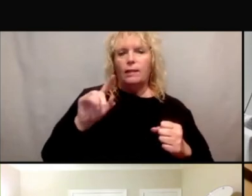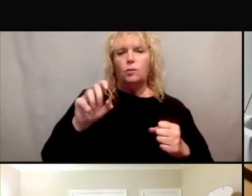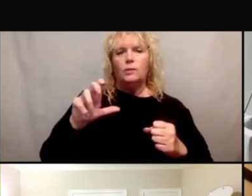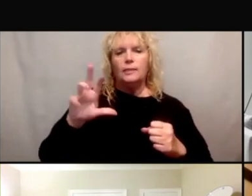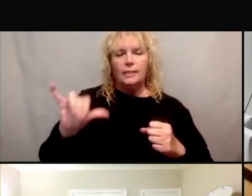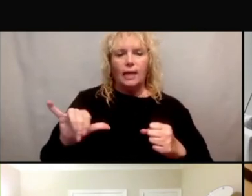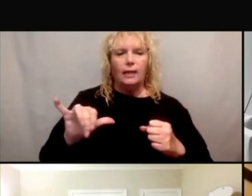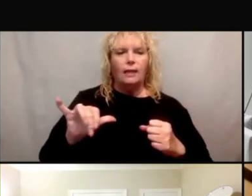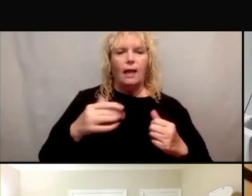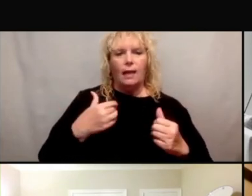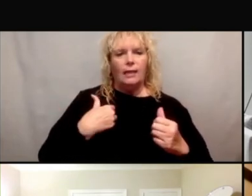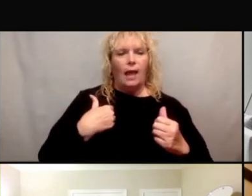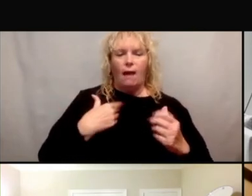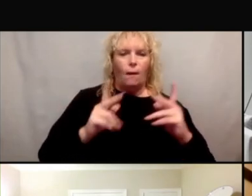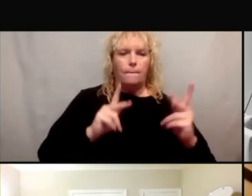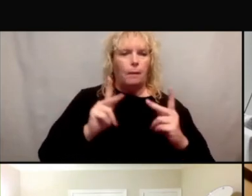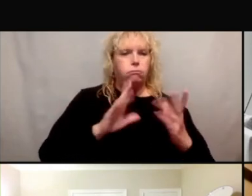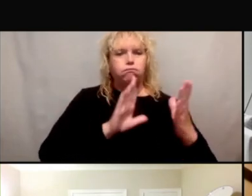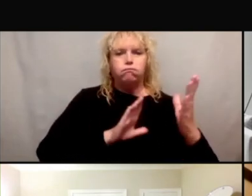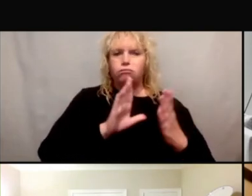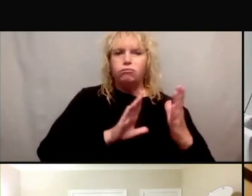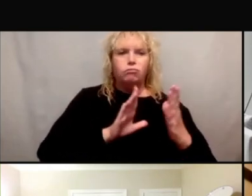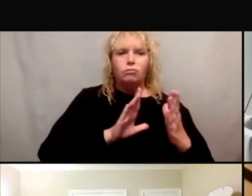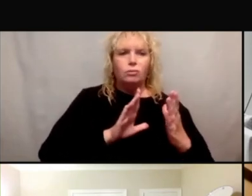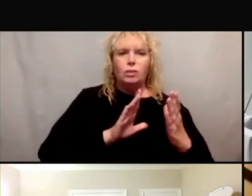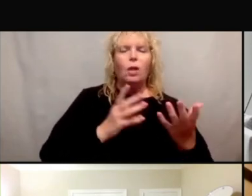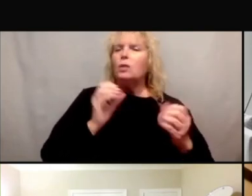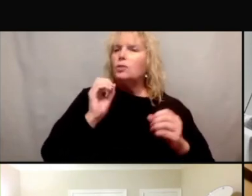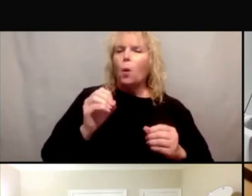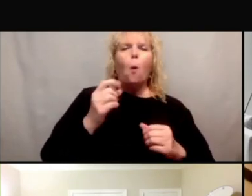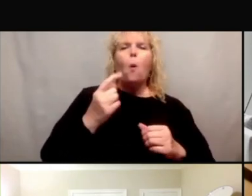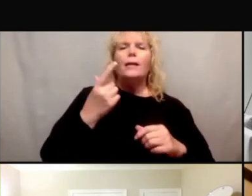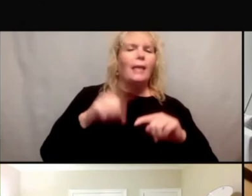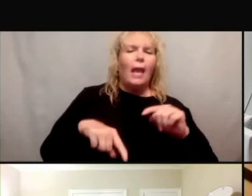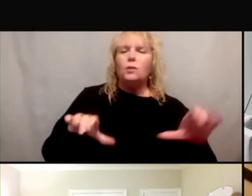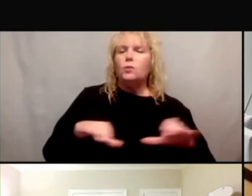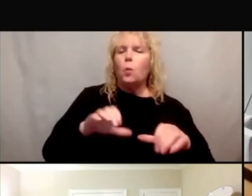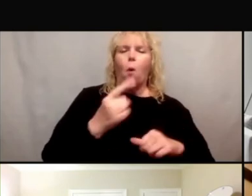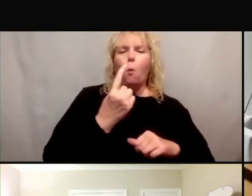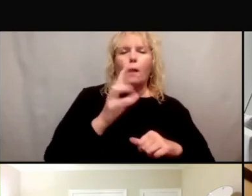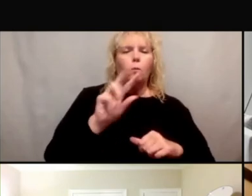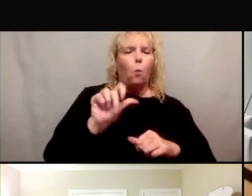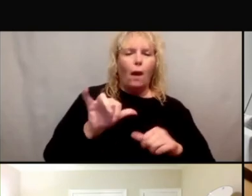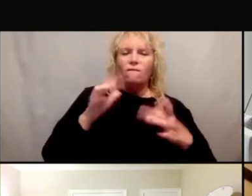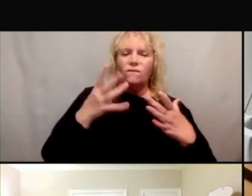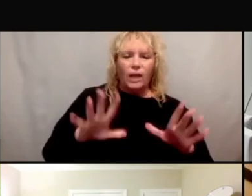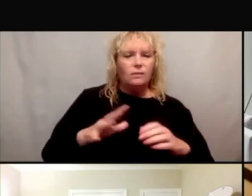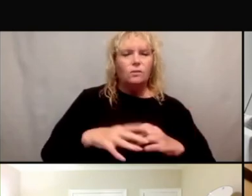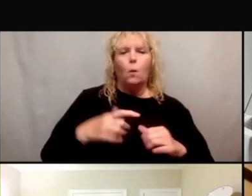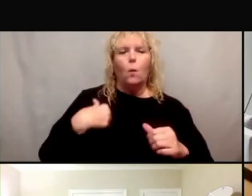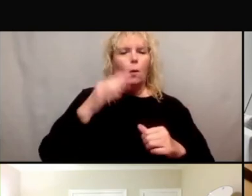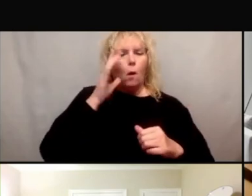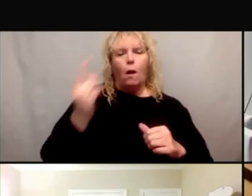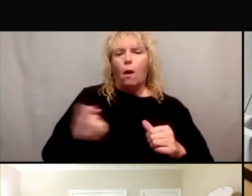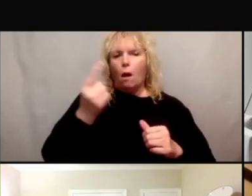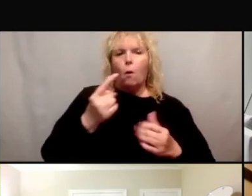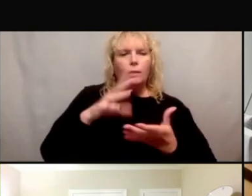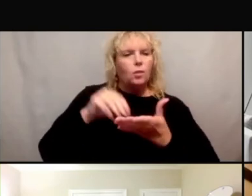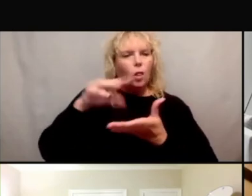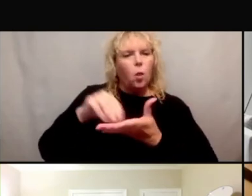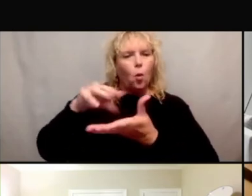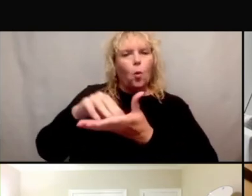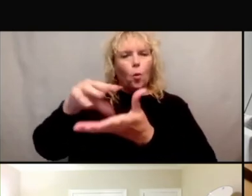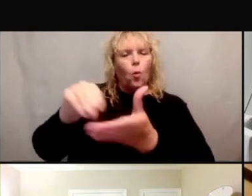relationships and all that, there's no one size fits all. There's no one way to do it. There's always going to be more for us to learn. There's an amount of humility